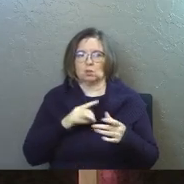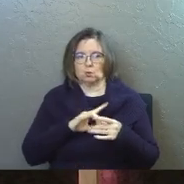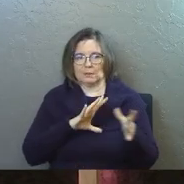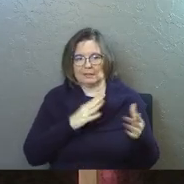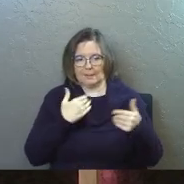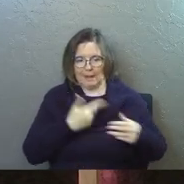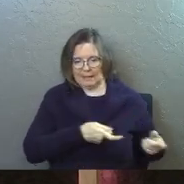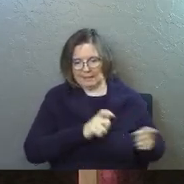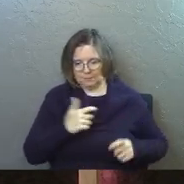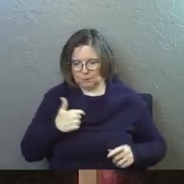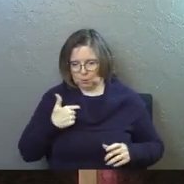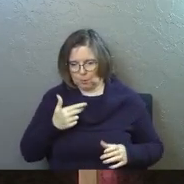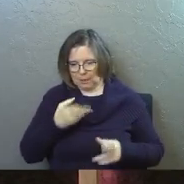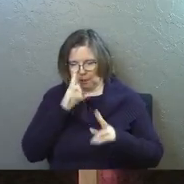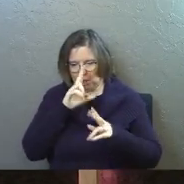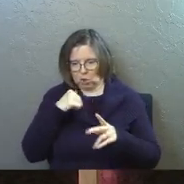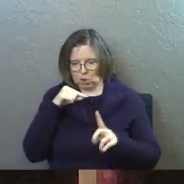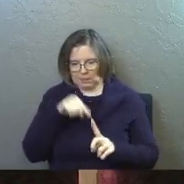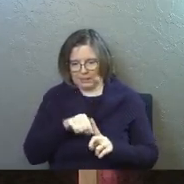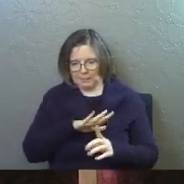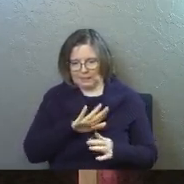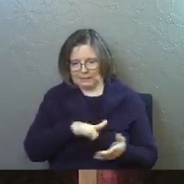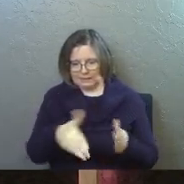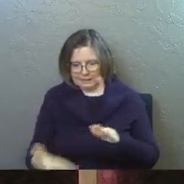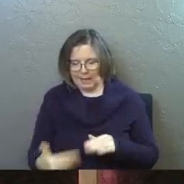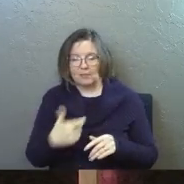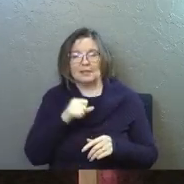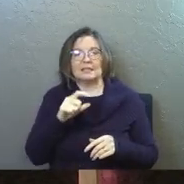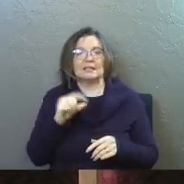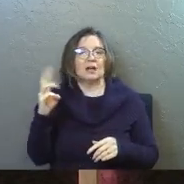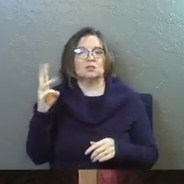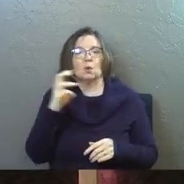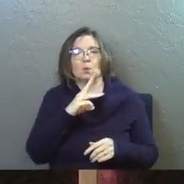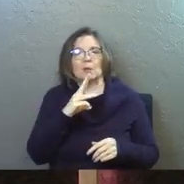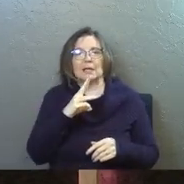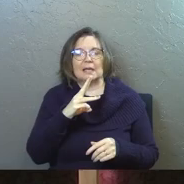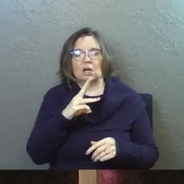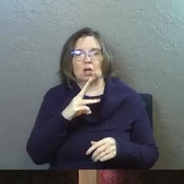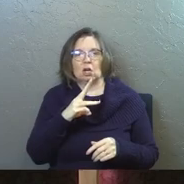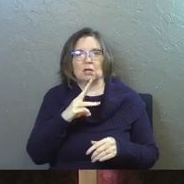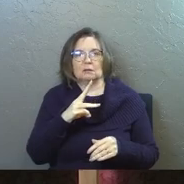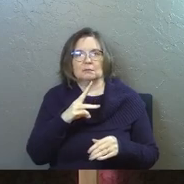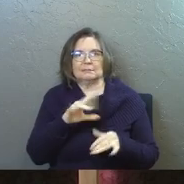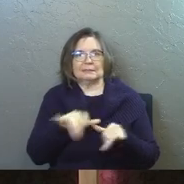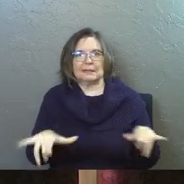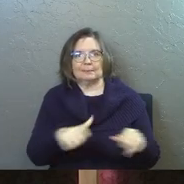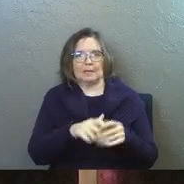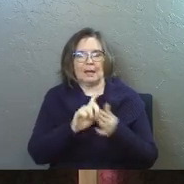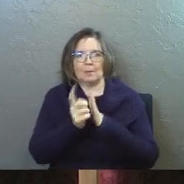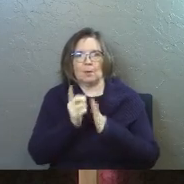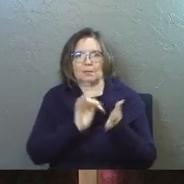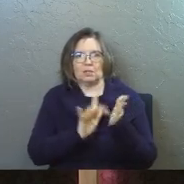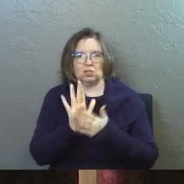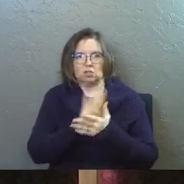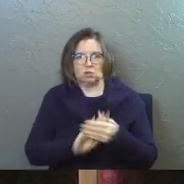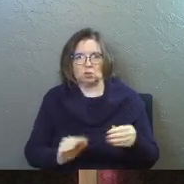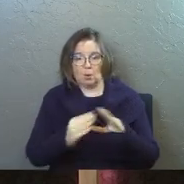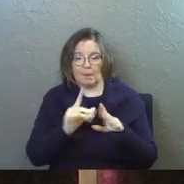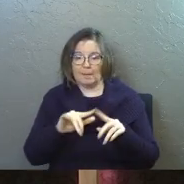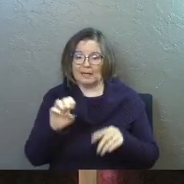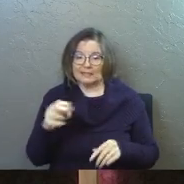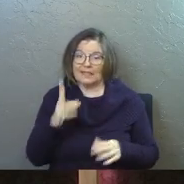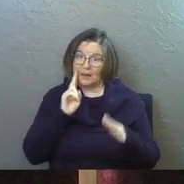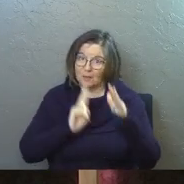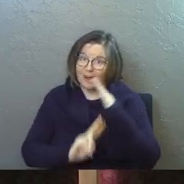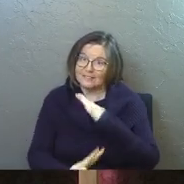you to release his body to me so I can honor him in his death. And it's this weird paradoxical moment in the Jesus story. But